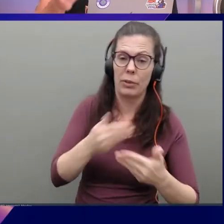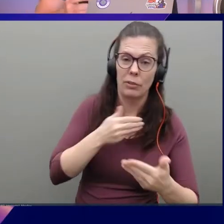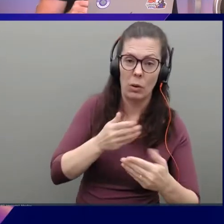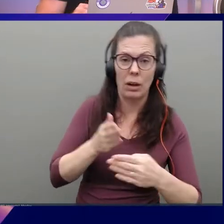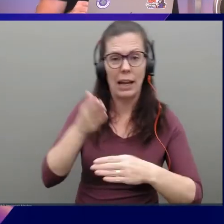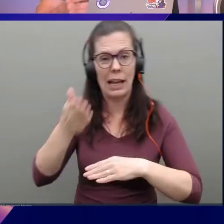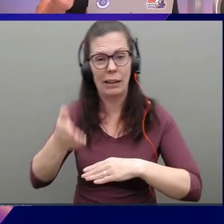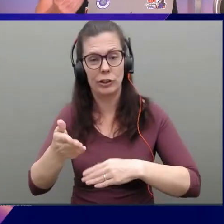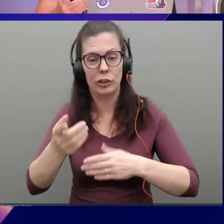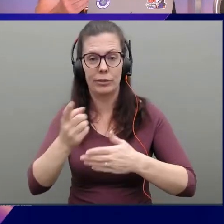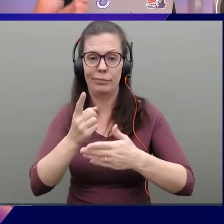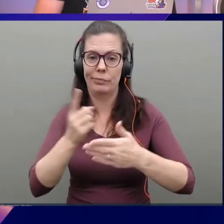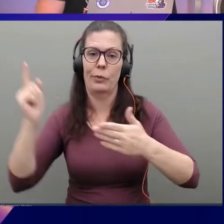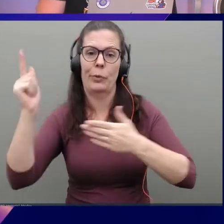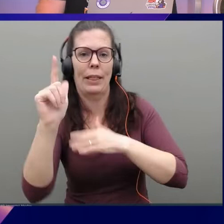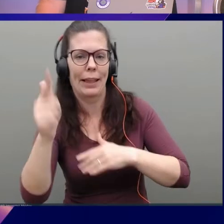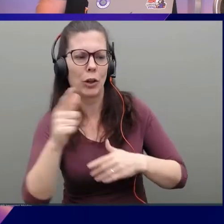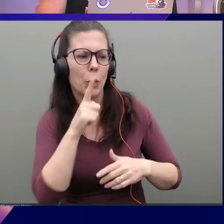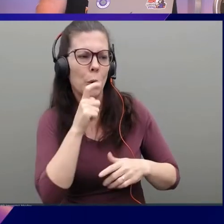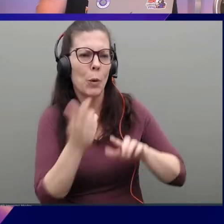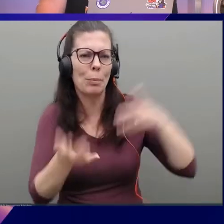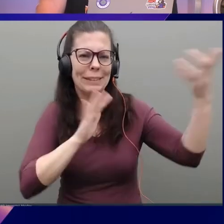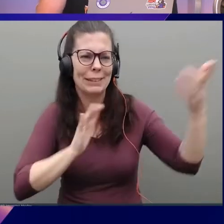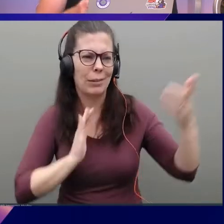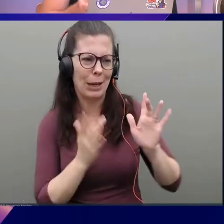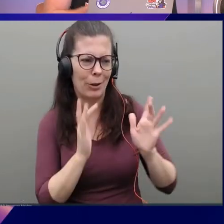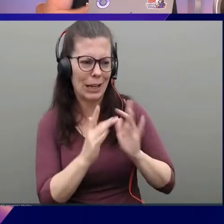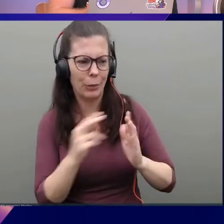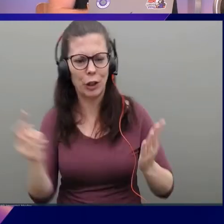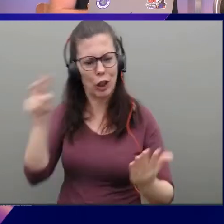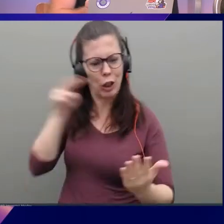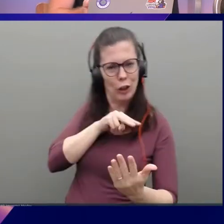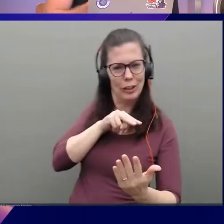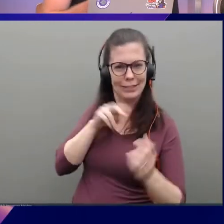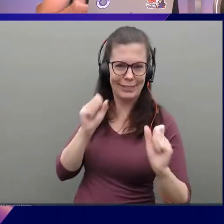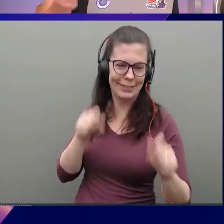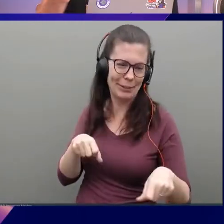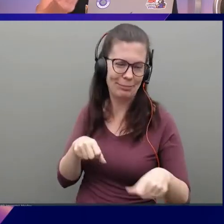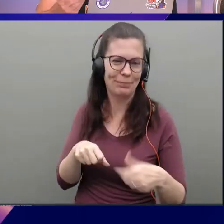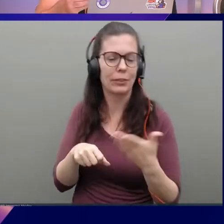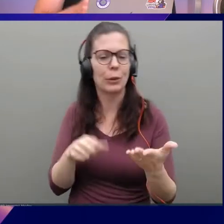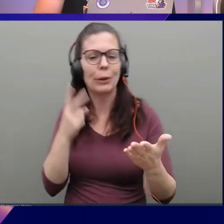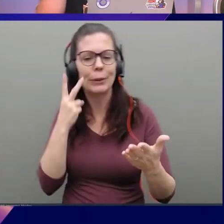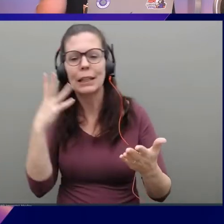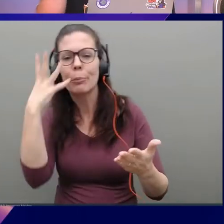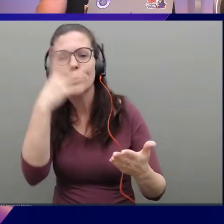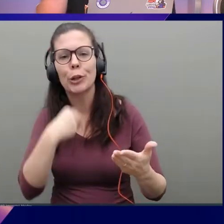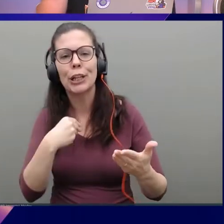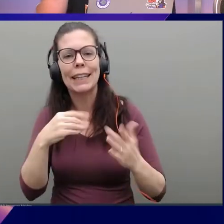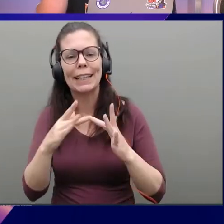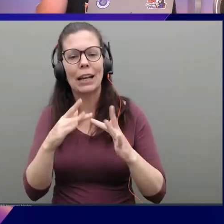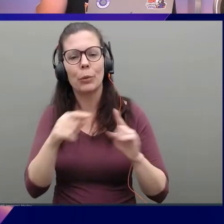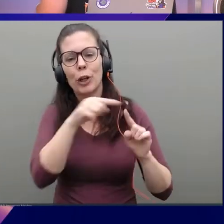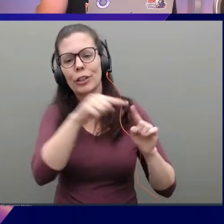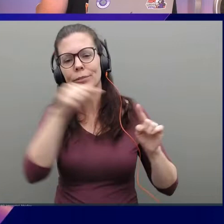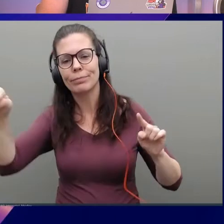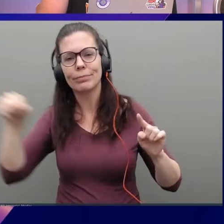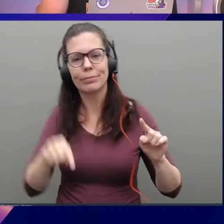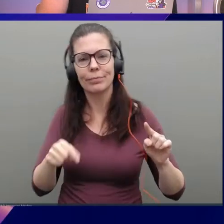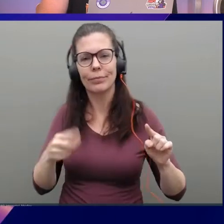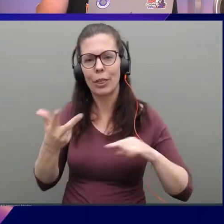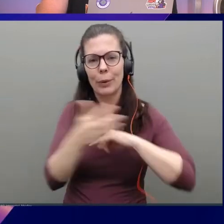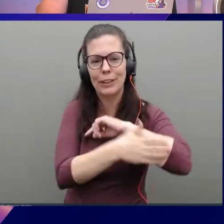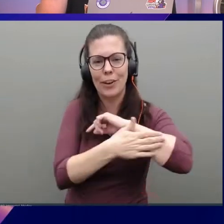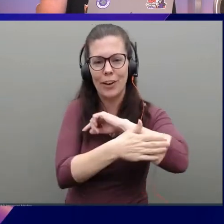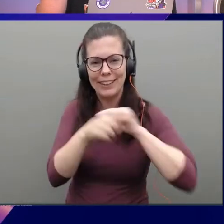later if you need to figure out who messed up the network. So now you can see that we've got a pretty network across three continents. I like